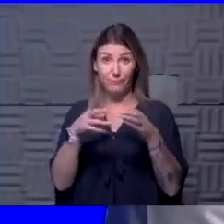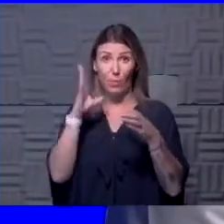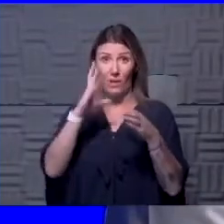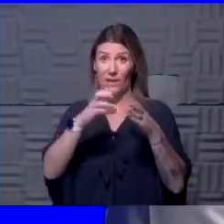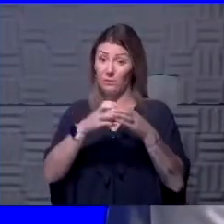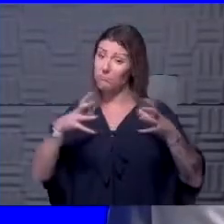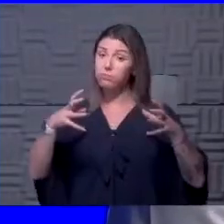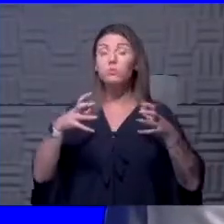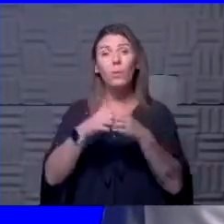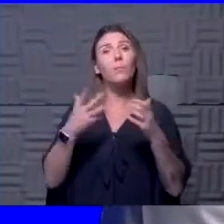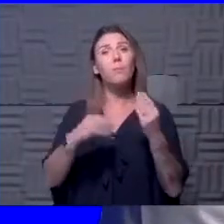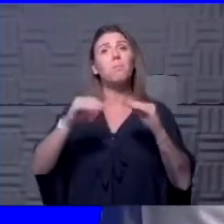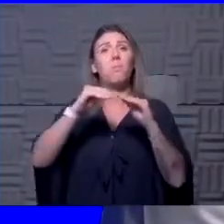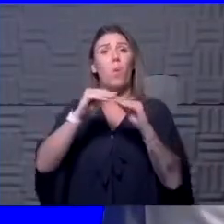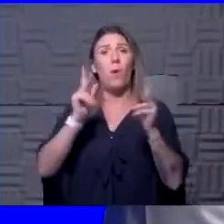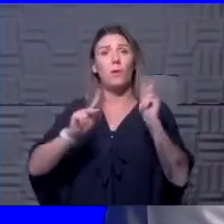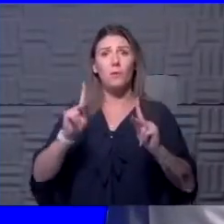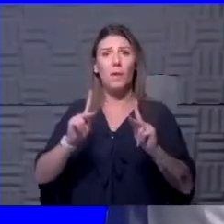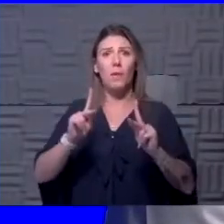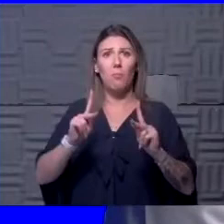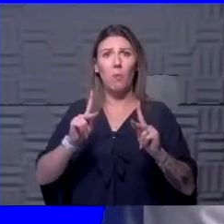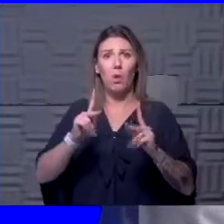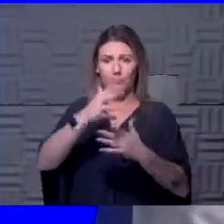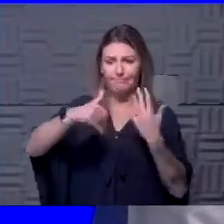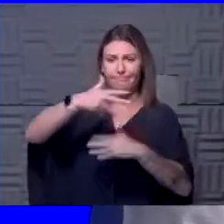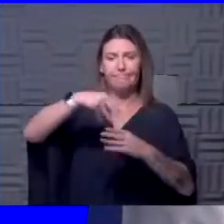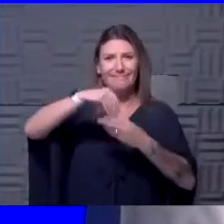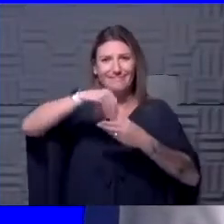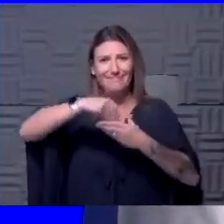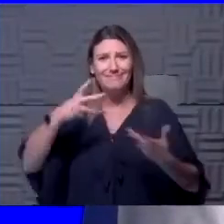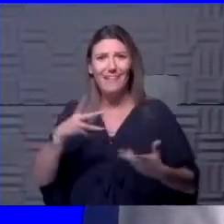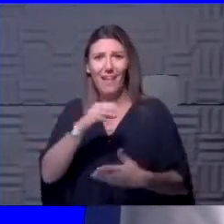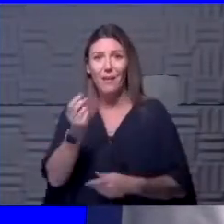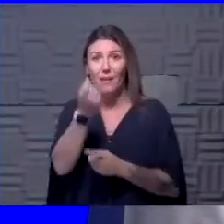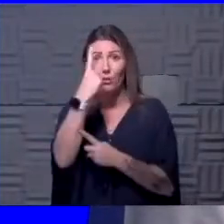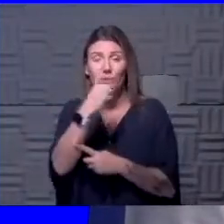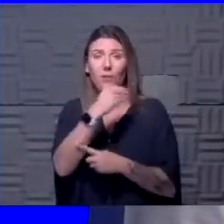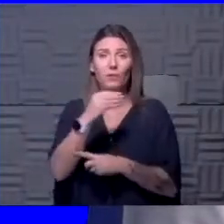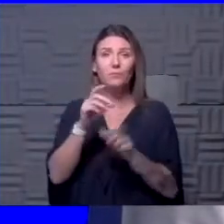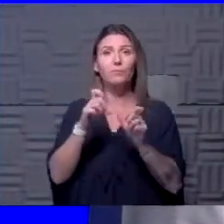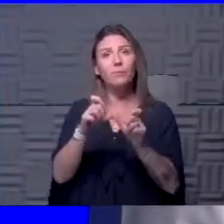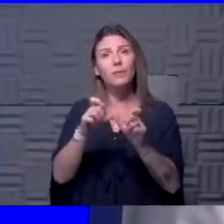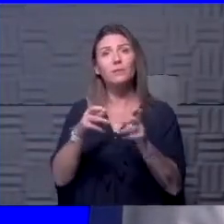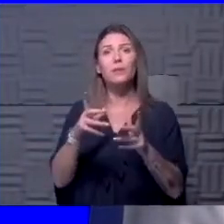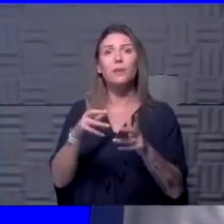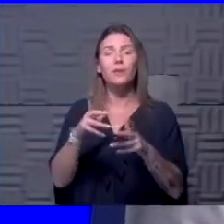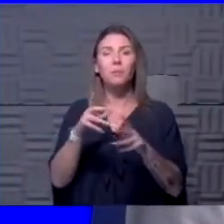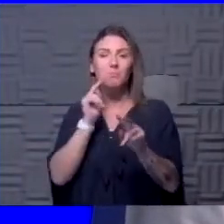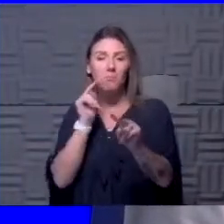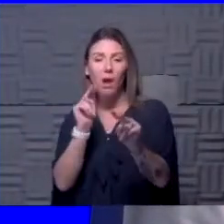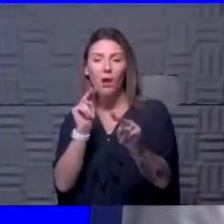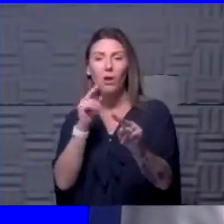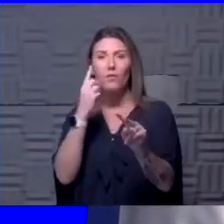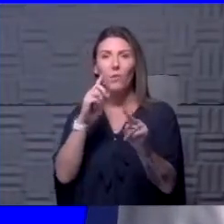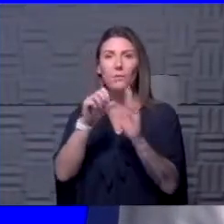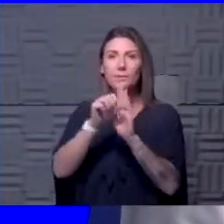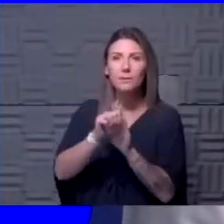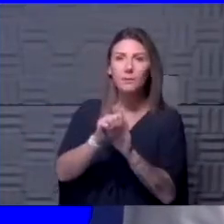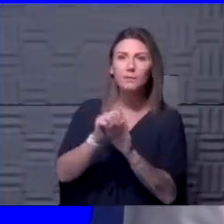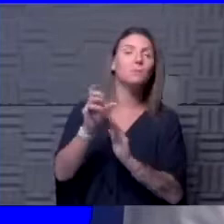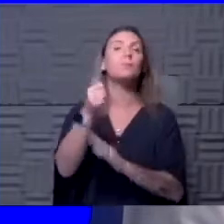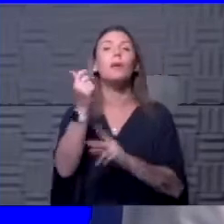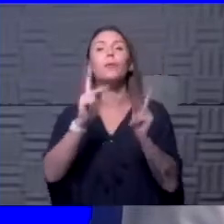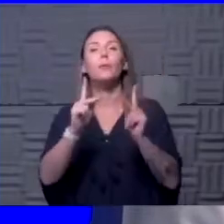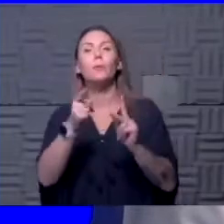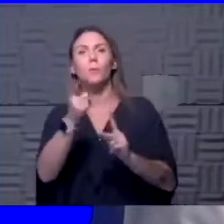of that. So that is going to be important to understand and continue to maintain a monitoring for symptoms for